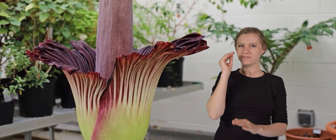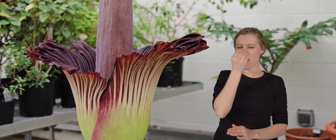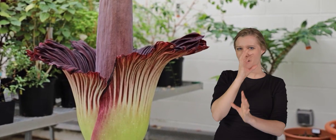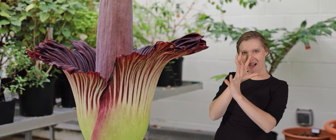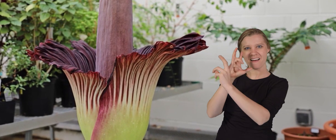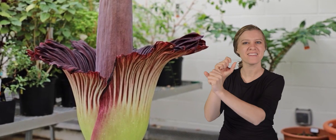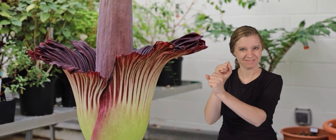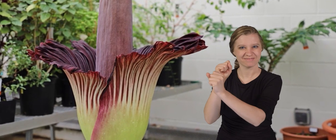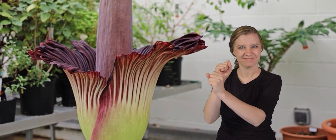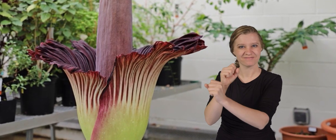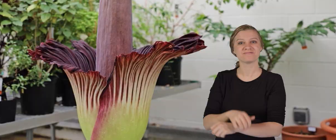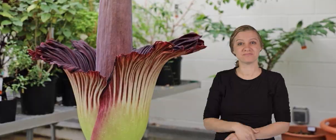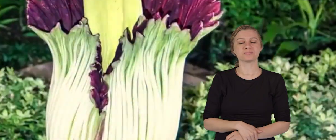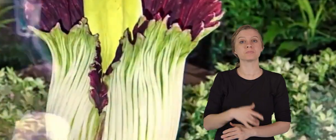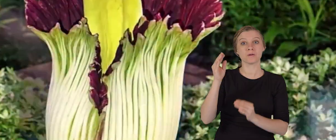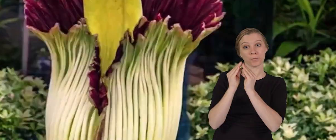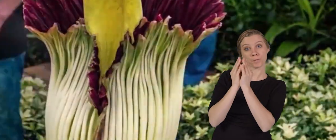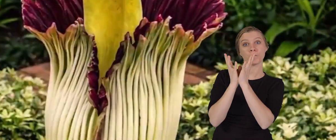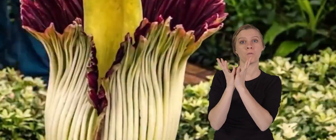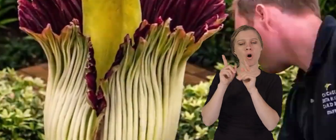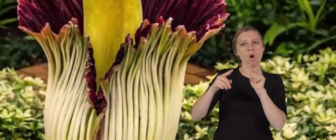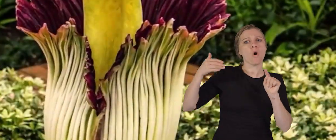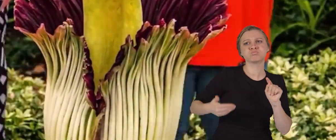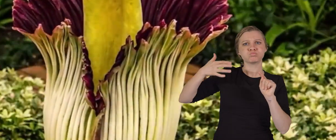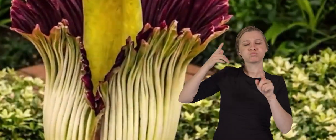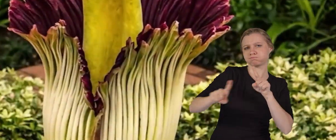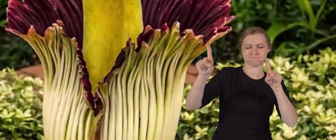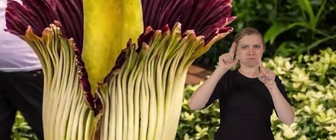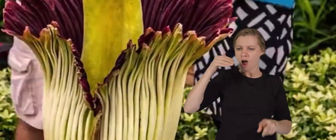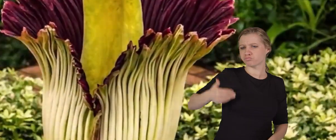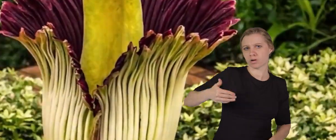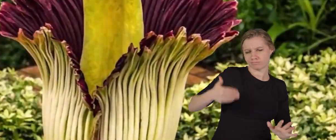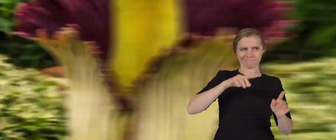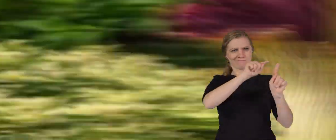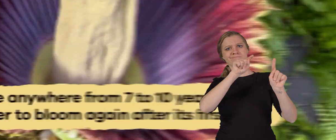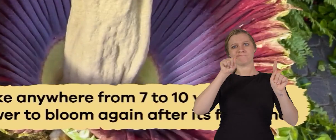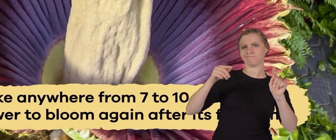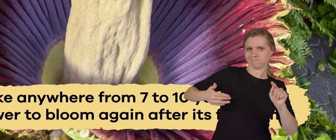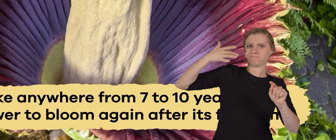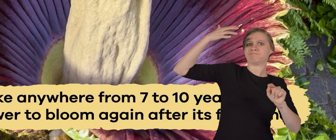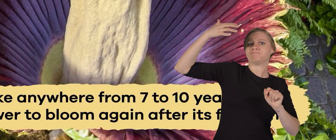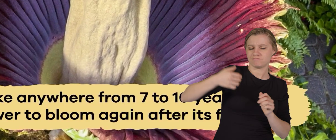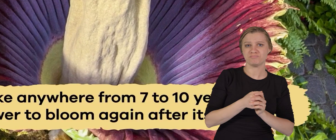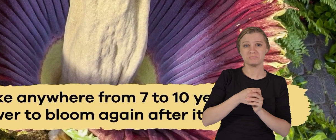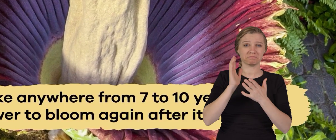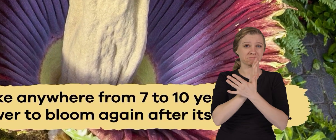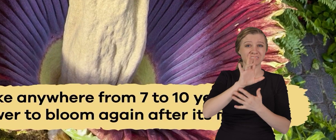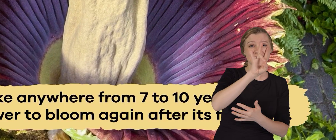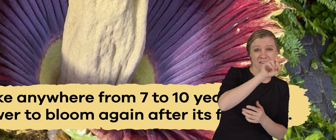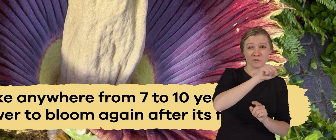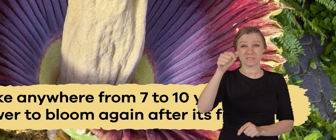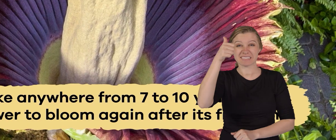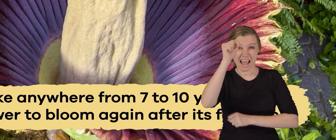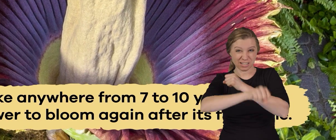corpse flowers are so intriguing is because they have infrequent blooming schedules. It can take anywhere from